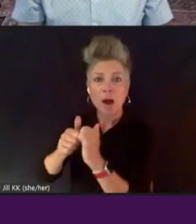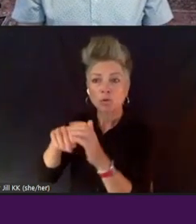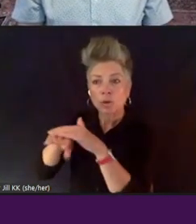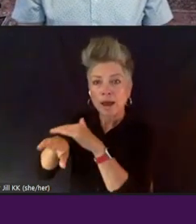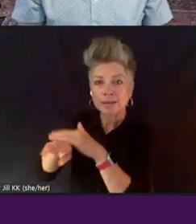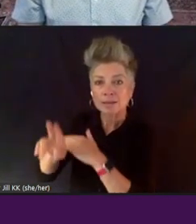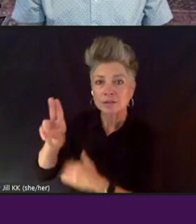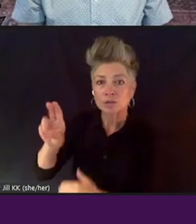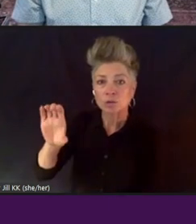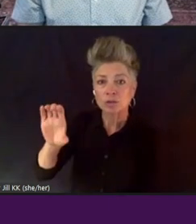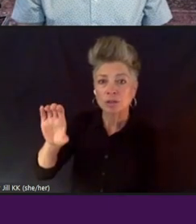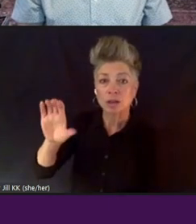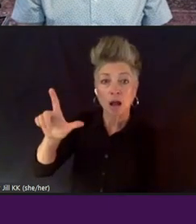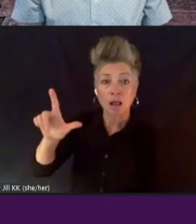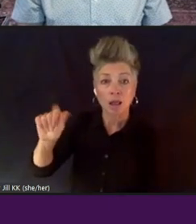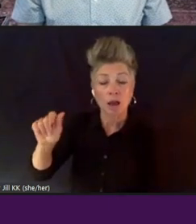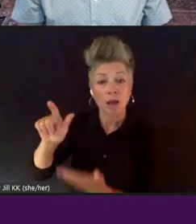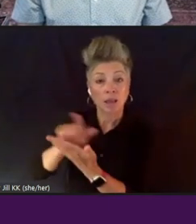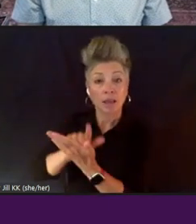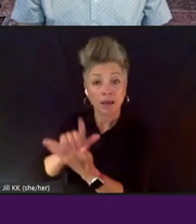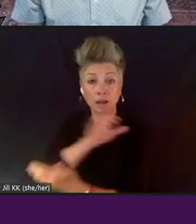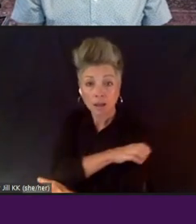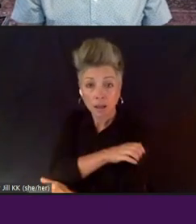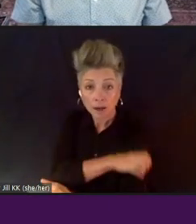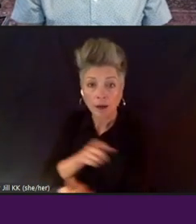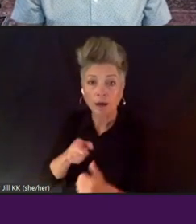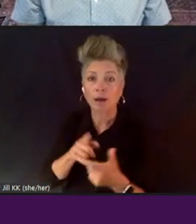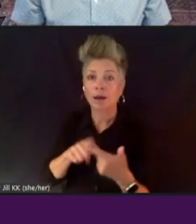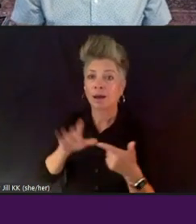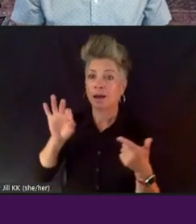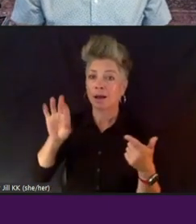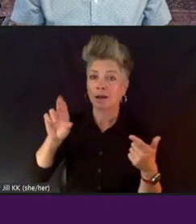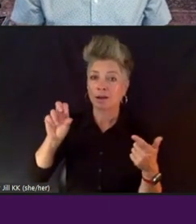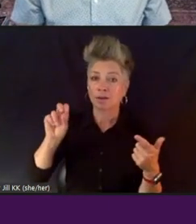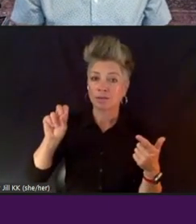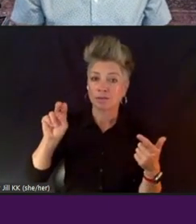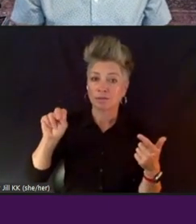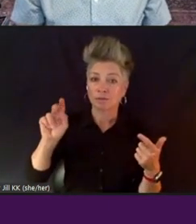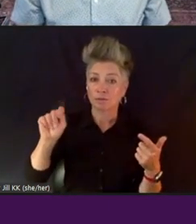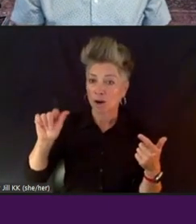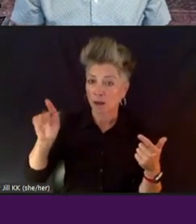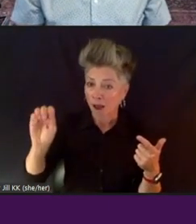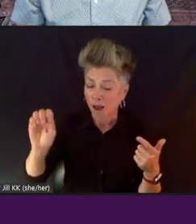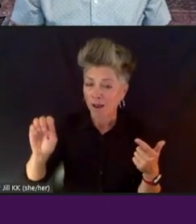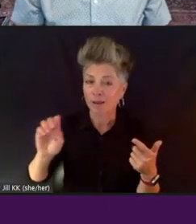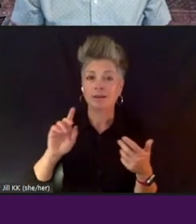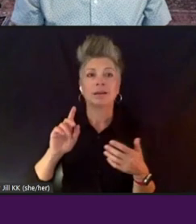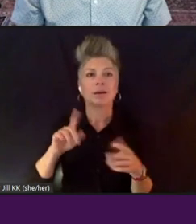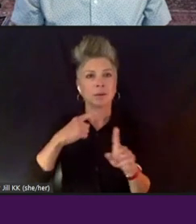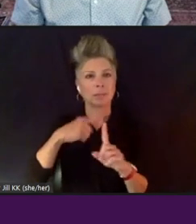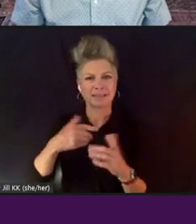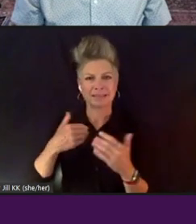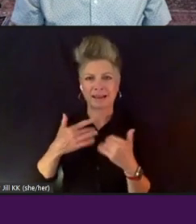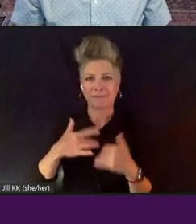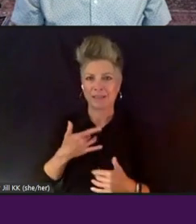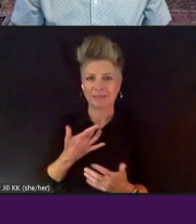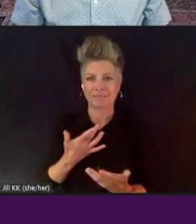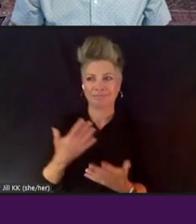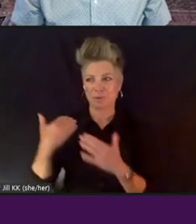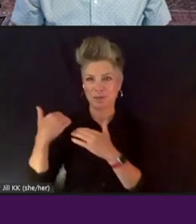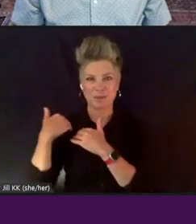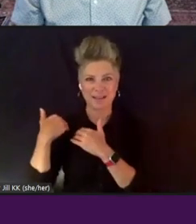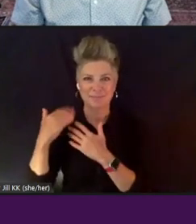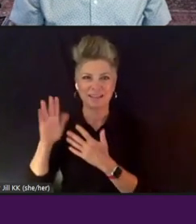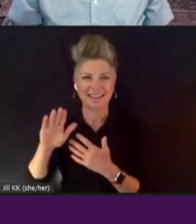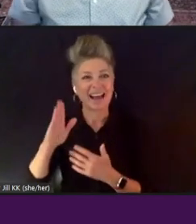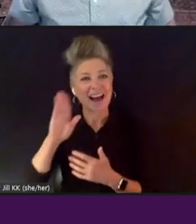frontline, um, and, you know, other great questions. But I, I do feel a bit of a responsibility here, which is on the one hand, I think we're